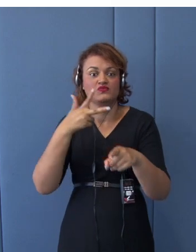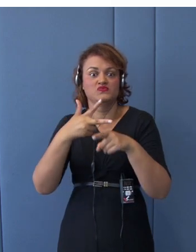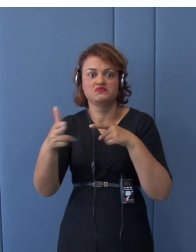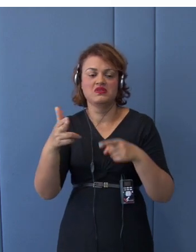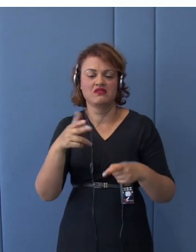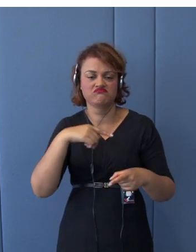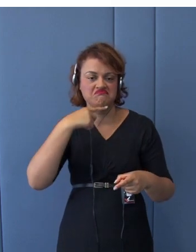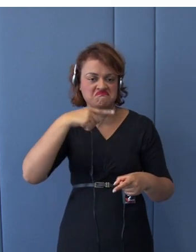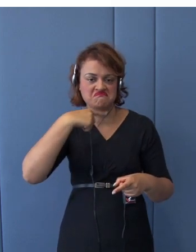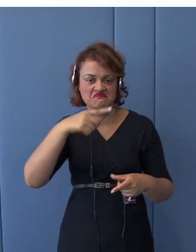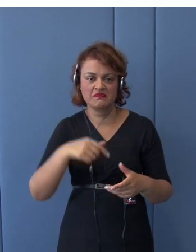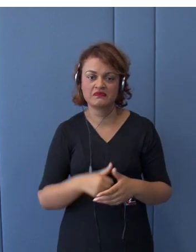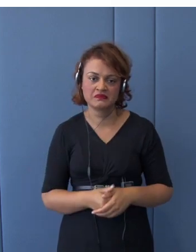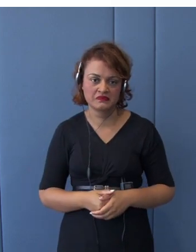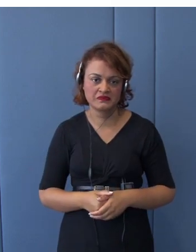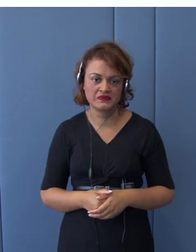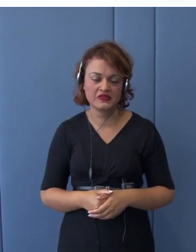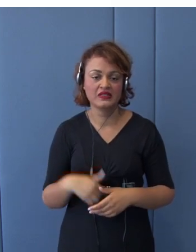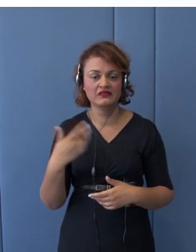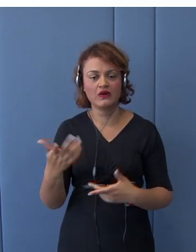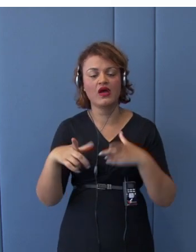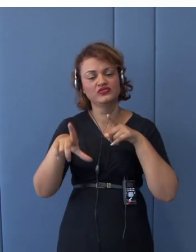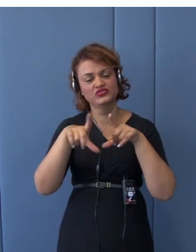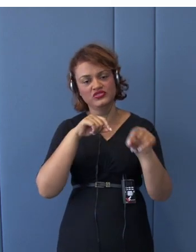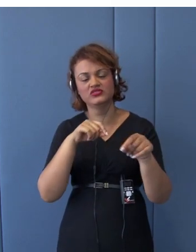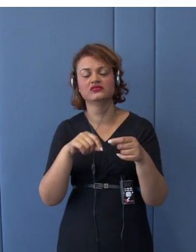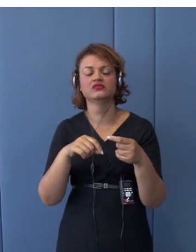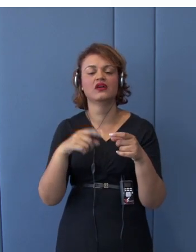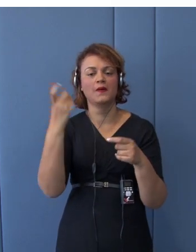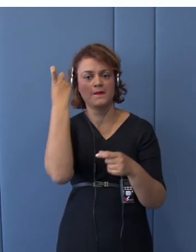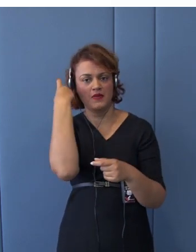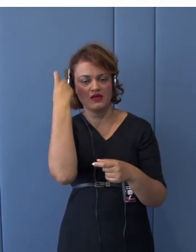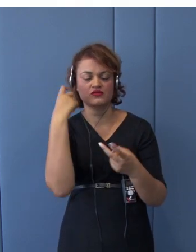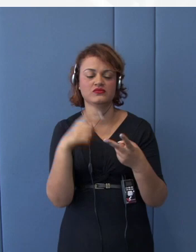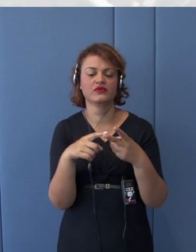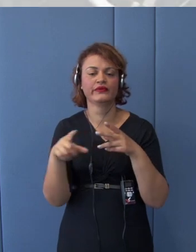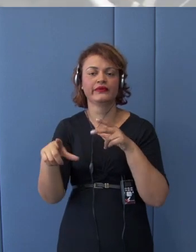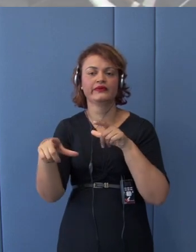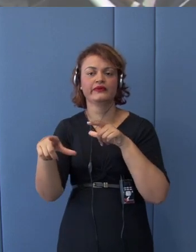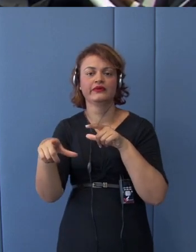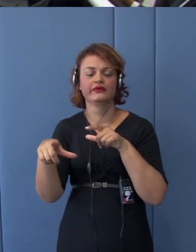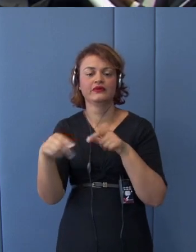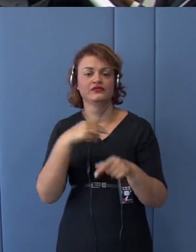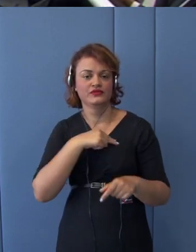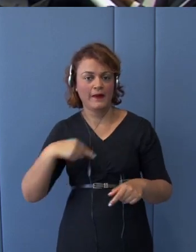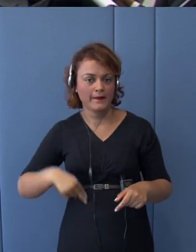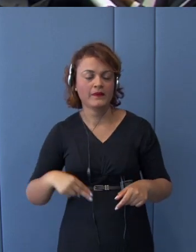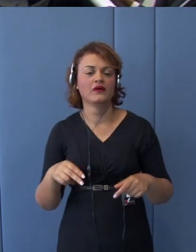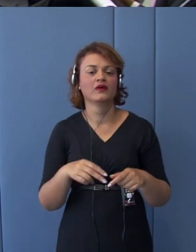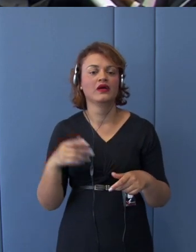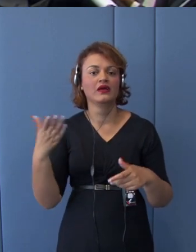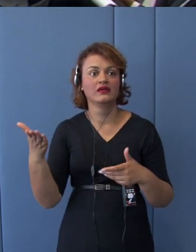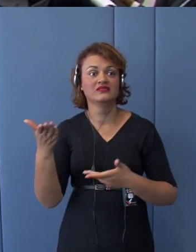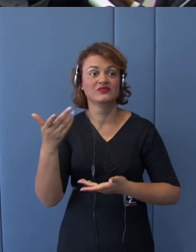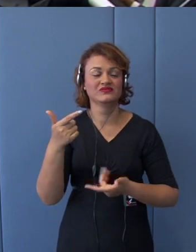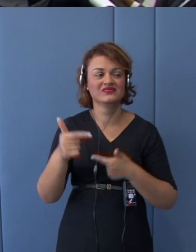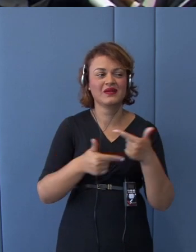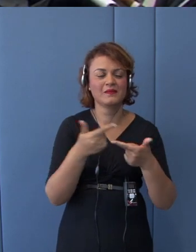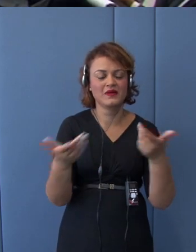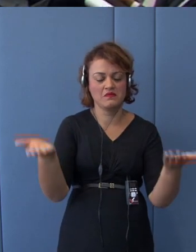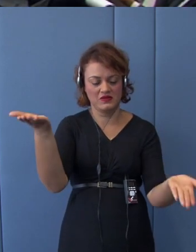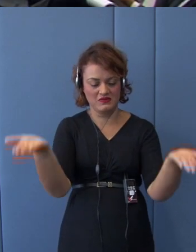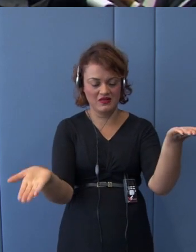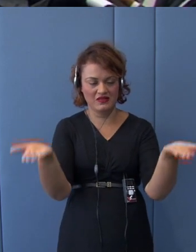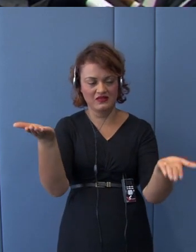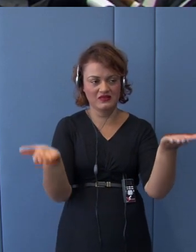followed by Mexico, Japan, and Germany, and even South Korea. So, this reminds us